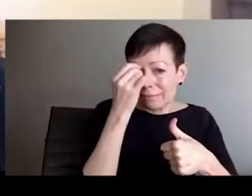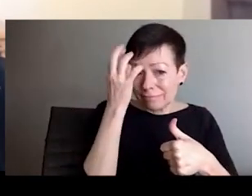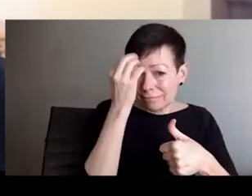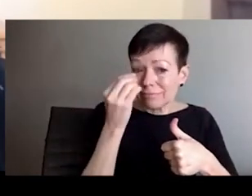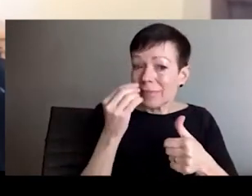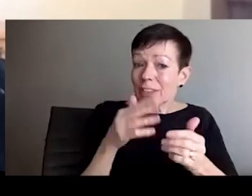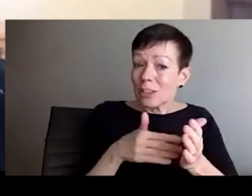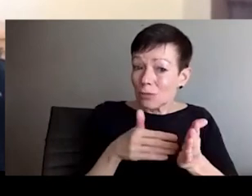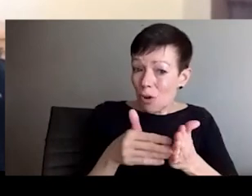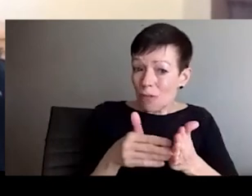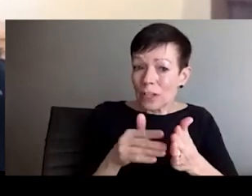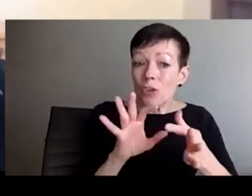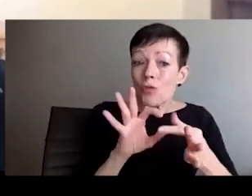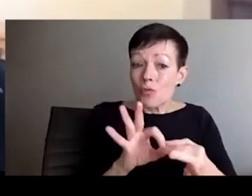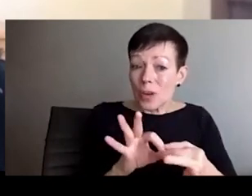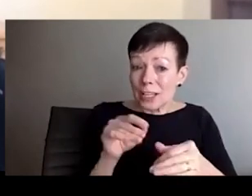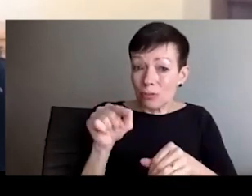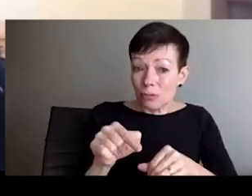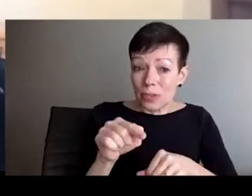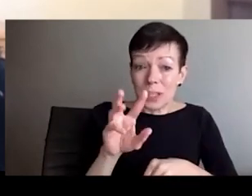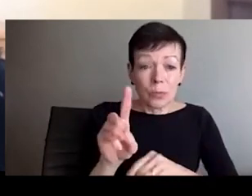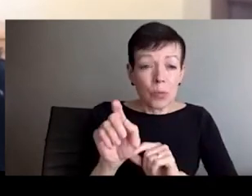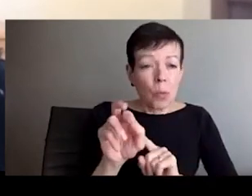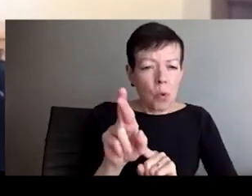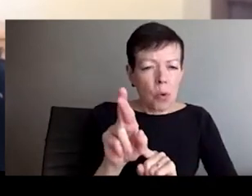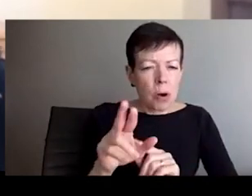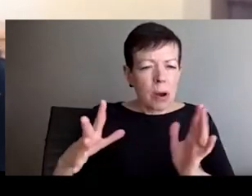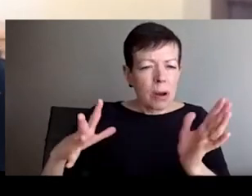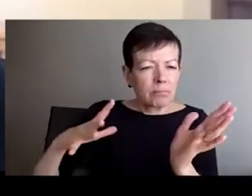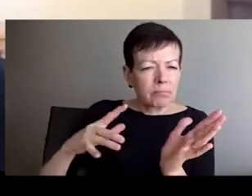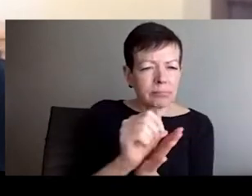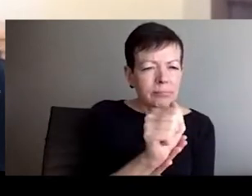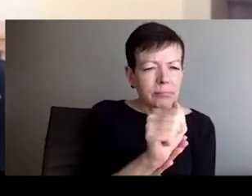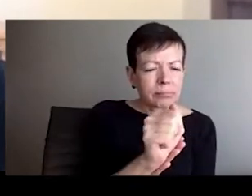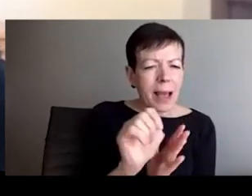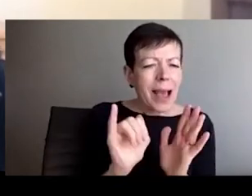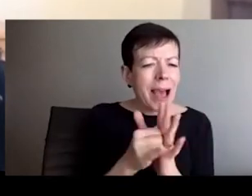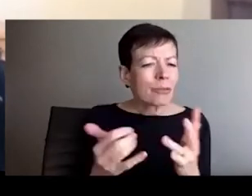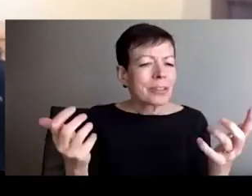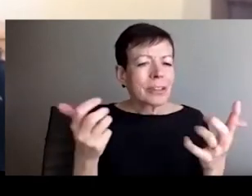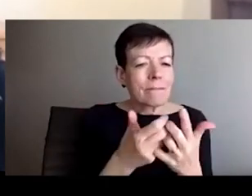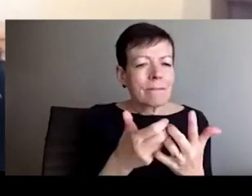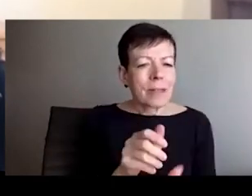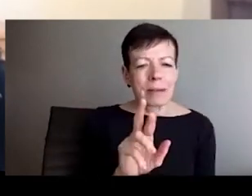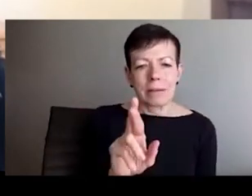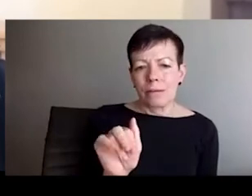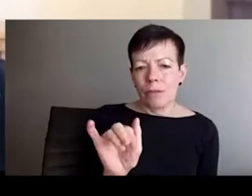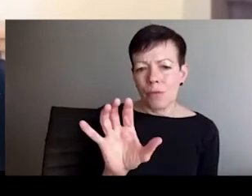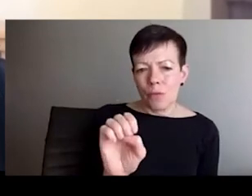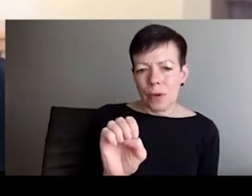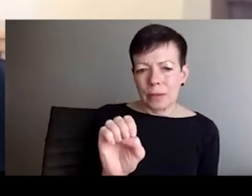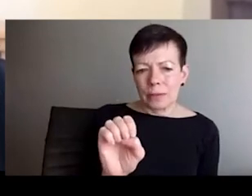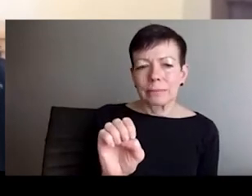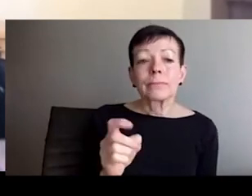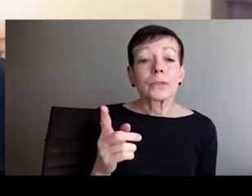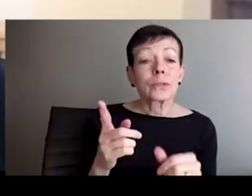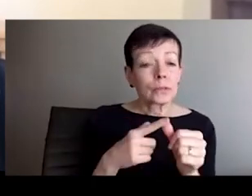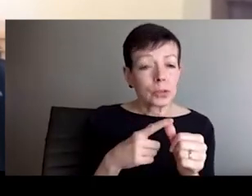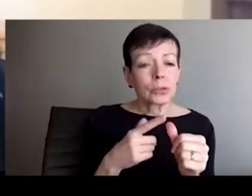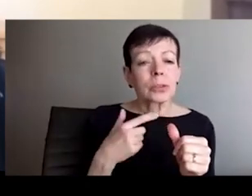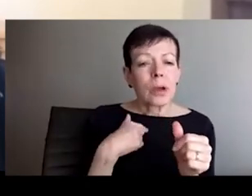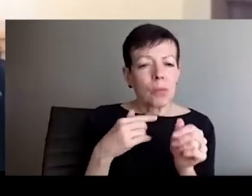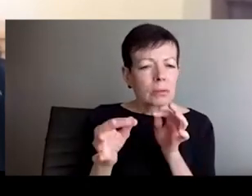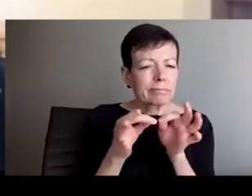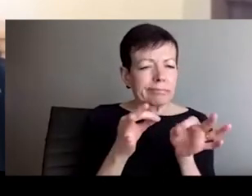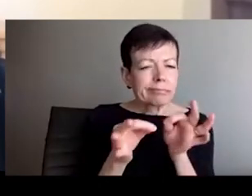five key points and questions today. But know that there's no way to have this entire conversation within the